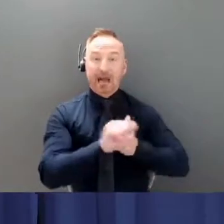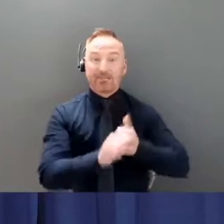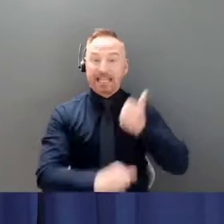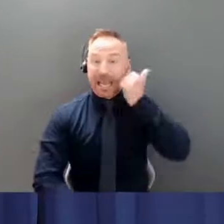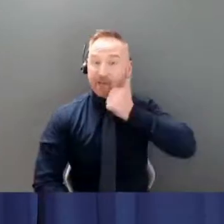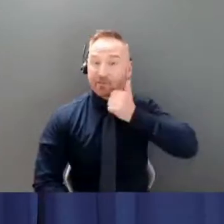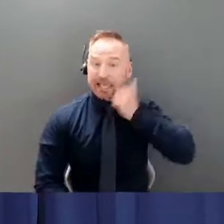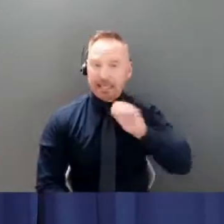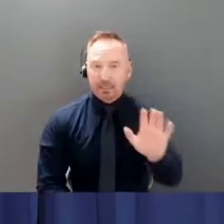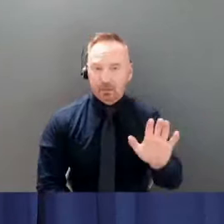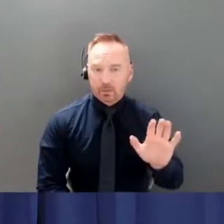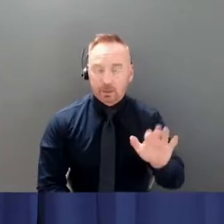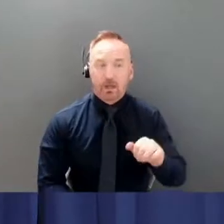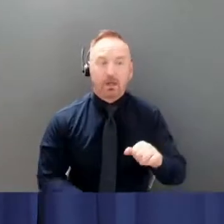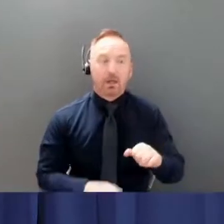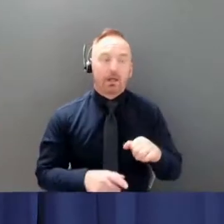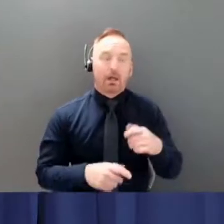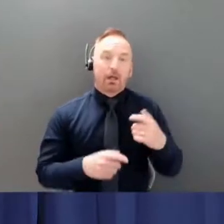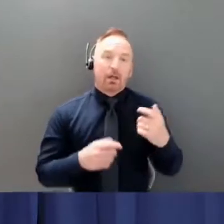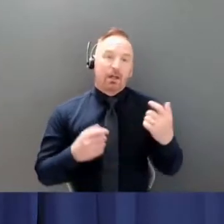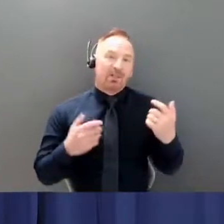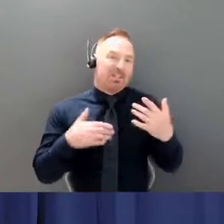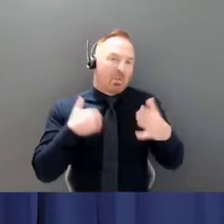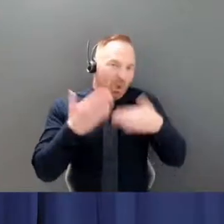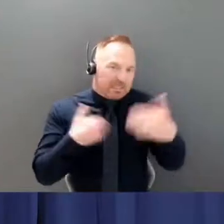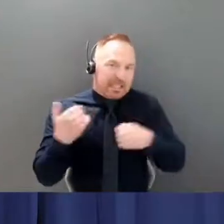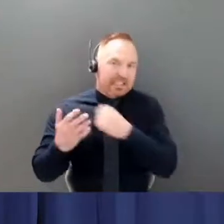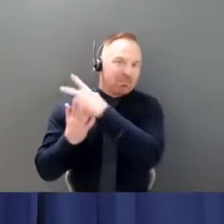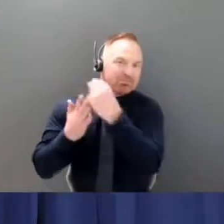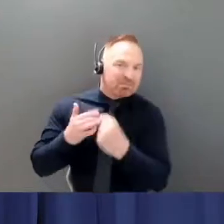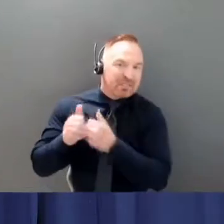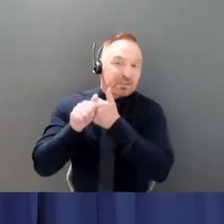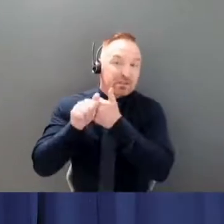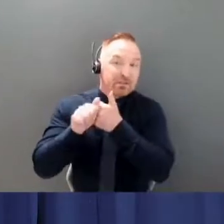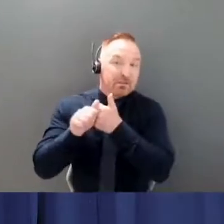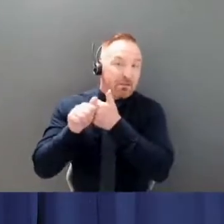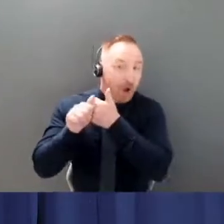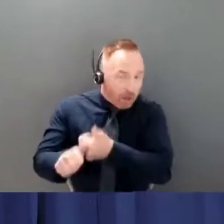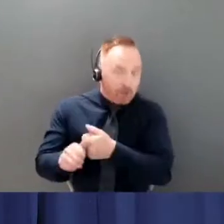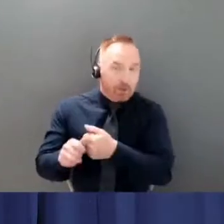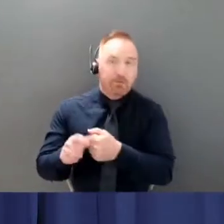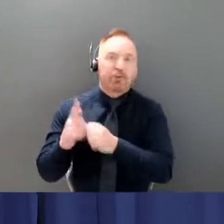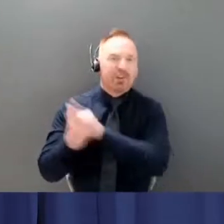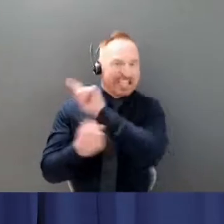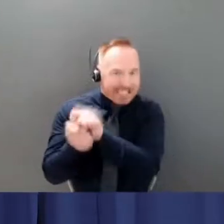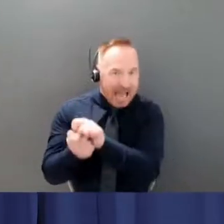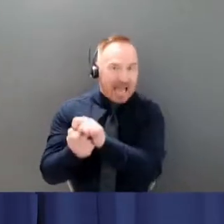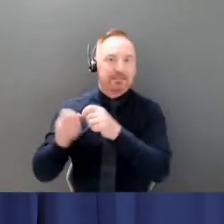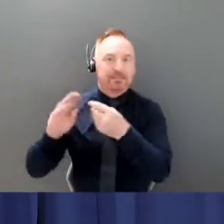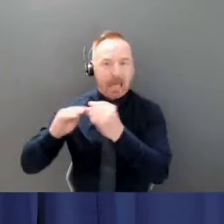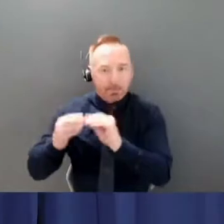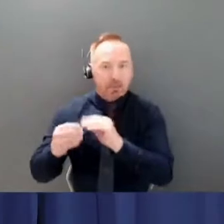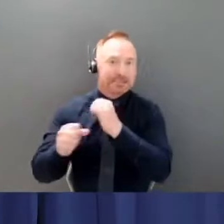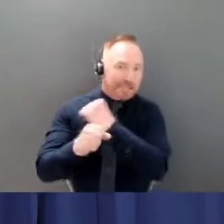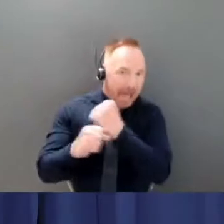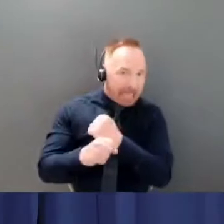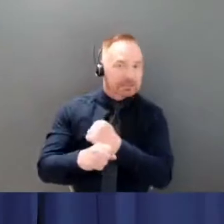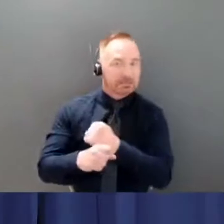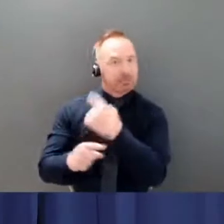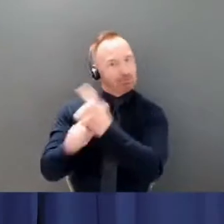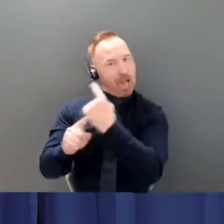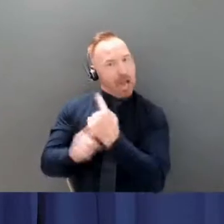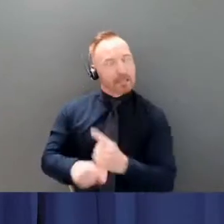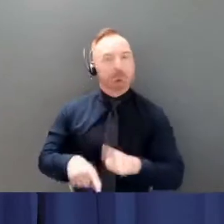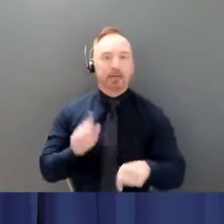of processes that need to be in place to verify accuracy but we will continue to have numbers